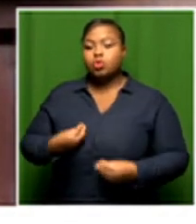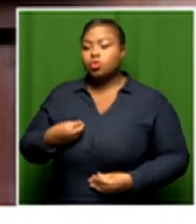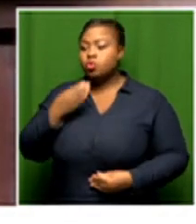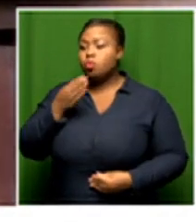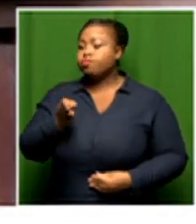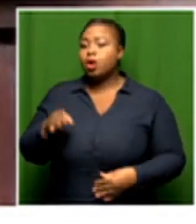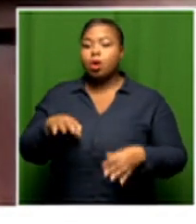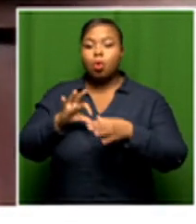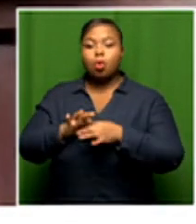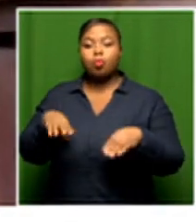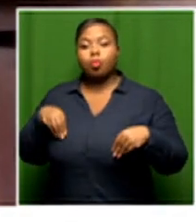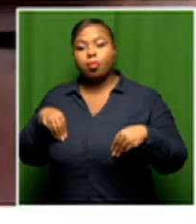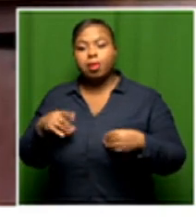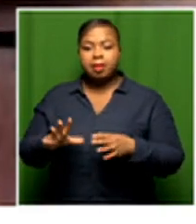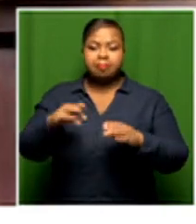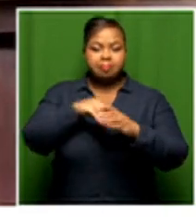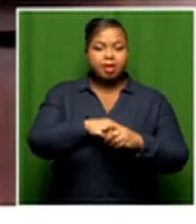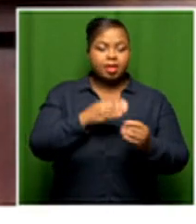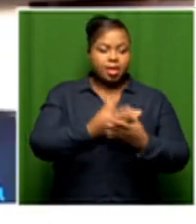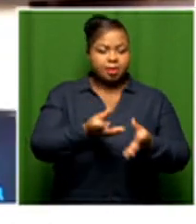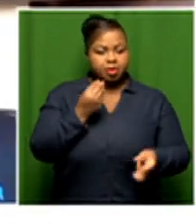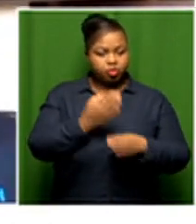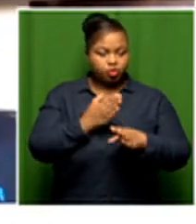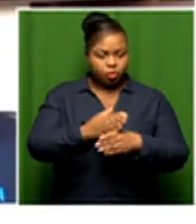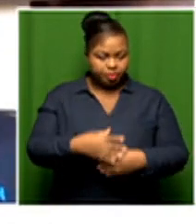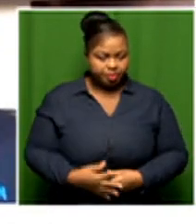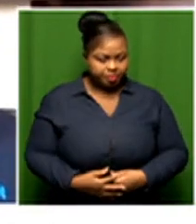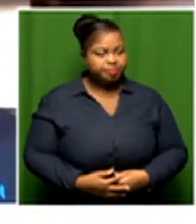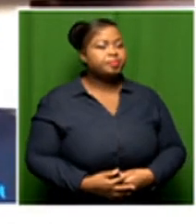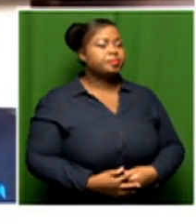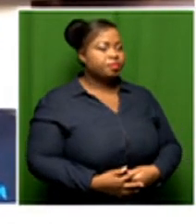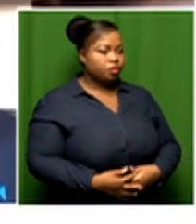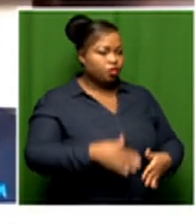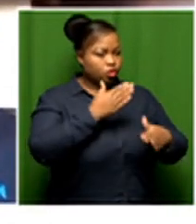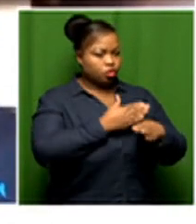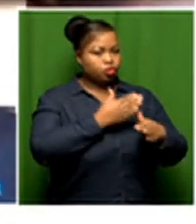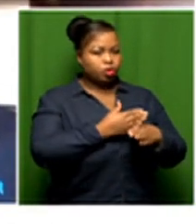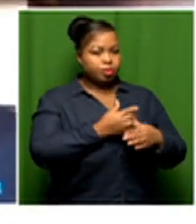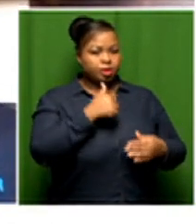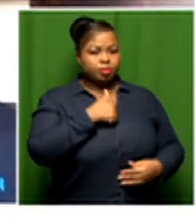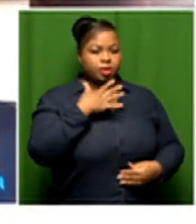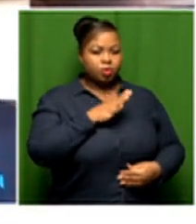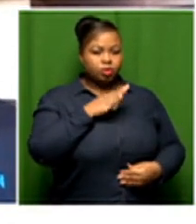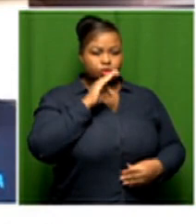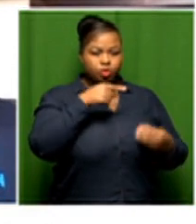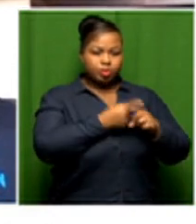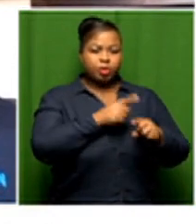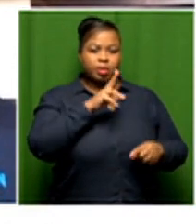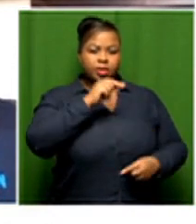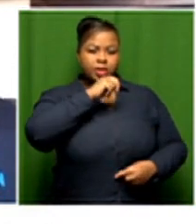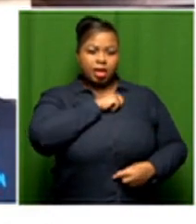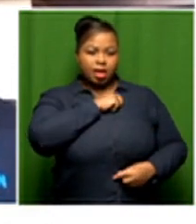able to get into the labor market now speaking of jobs and job creation i want to refer you to the kzn